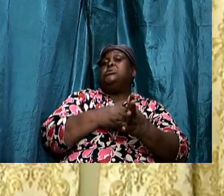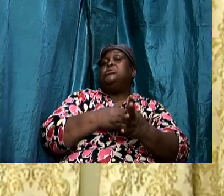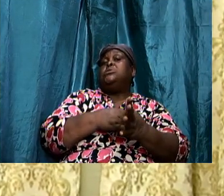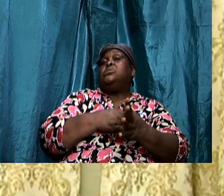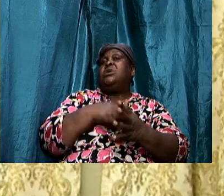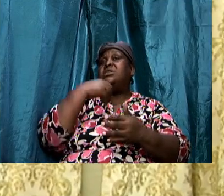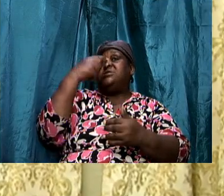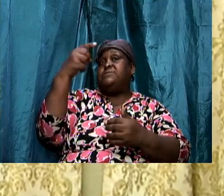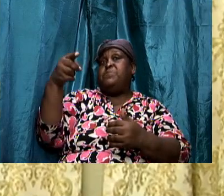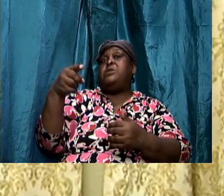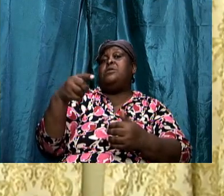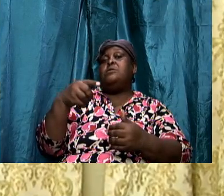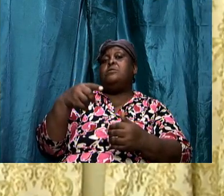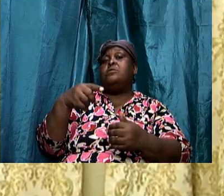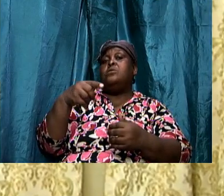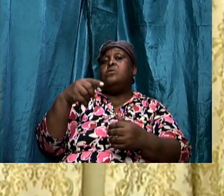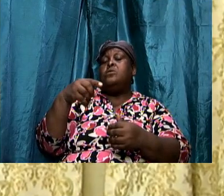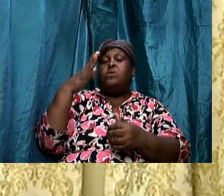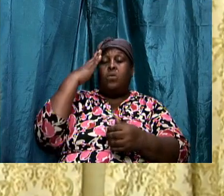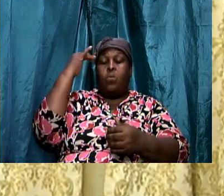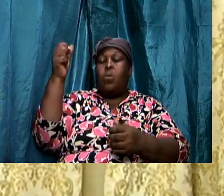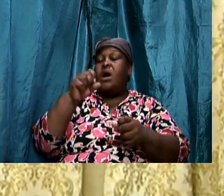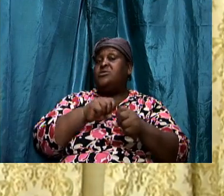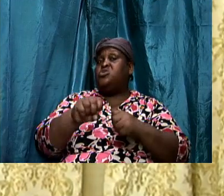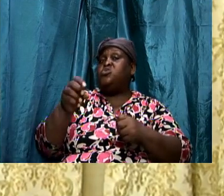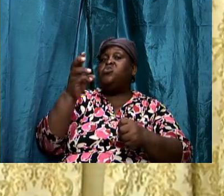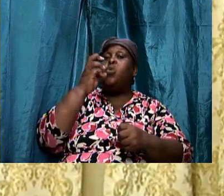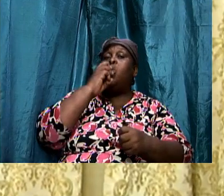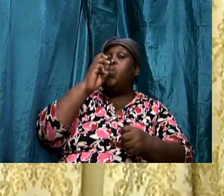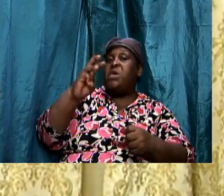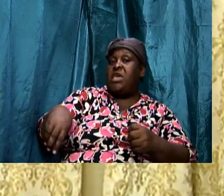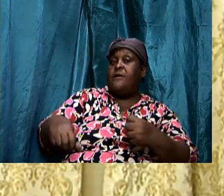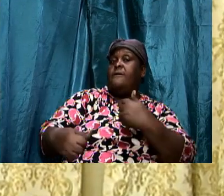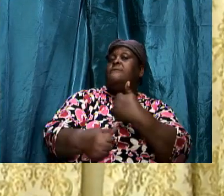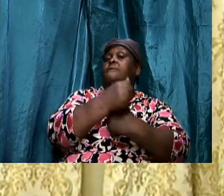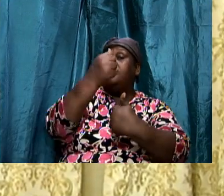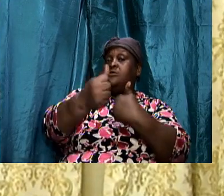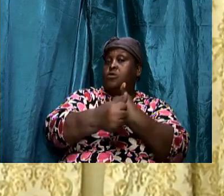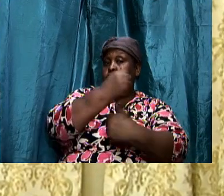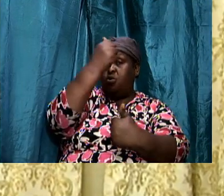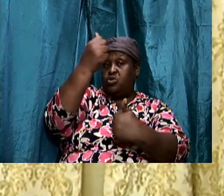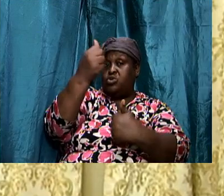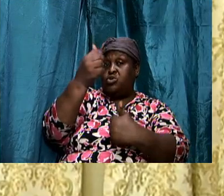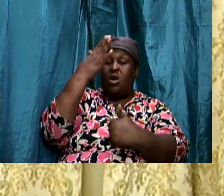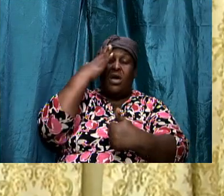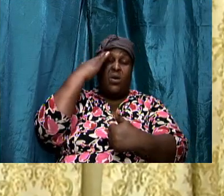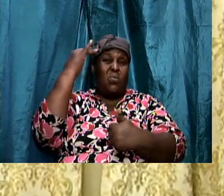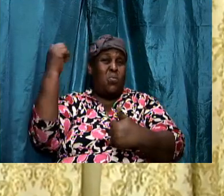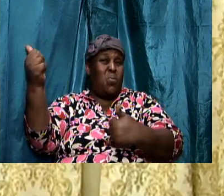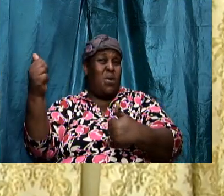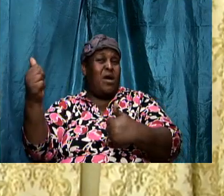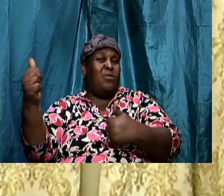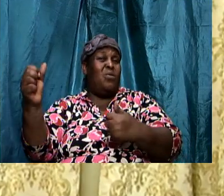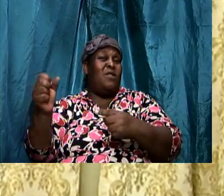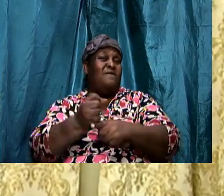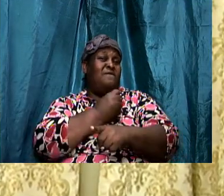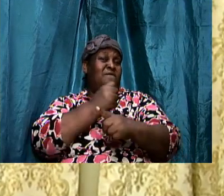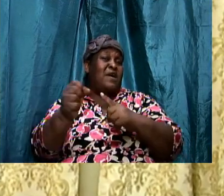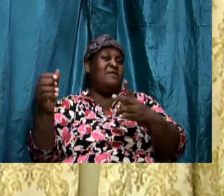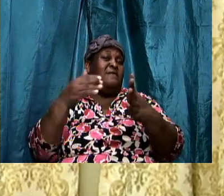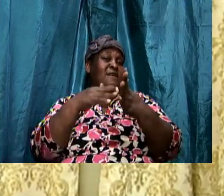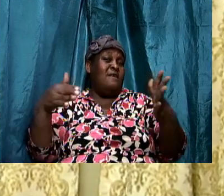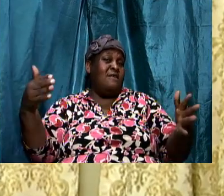deal with it in another way why it is so vile why it is so dangerous and why it will fight against the soul